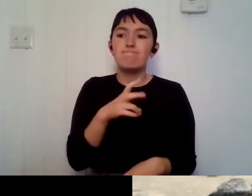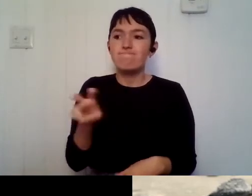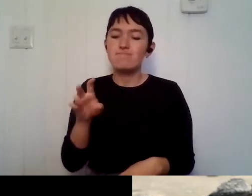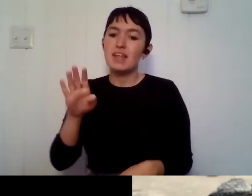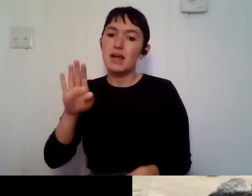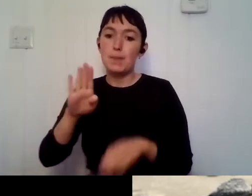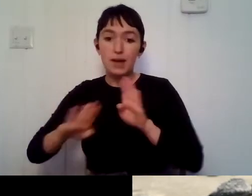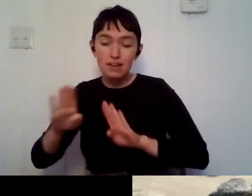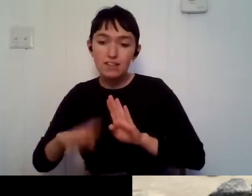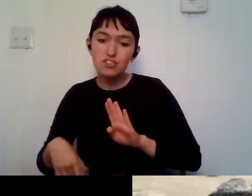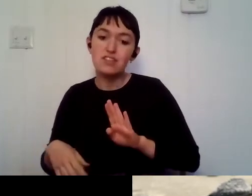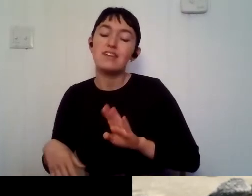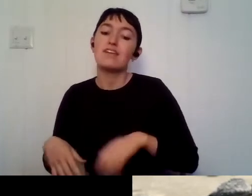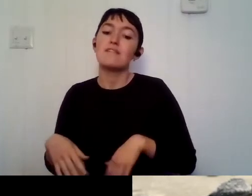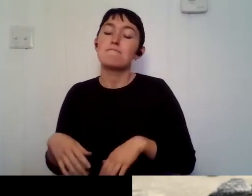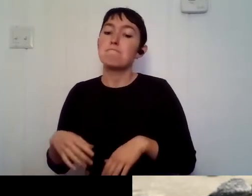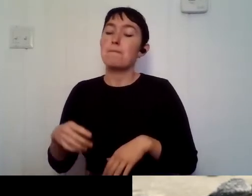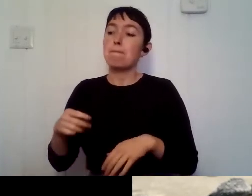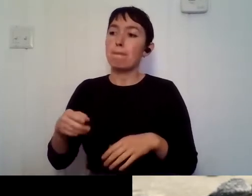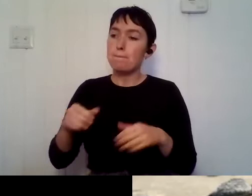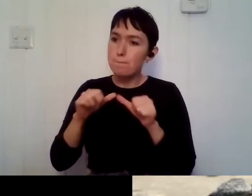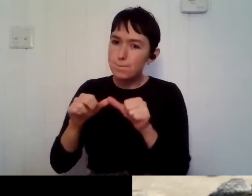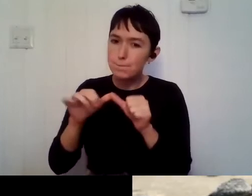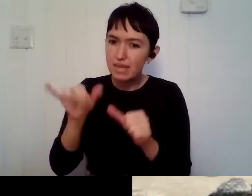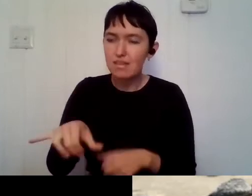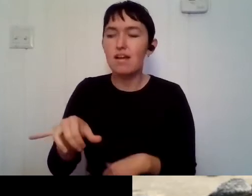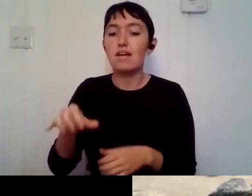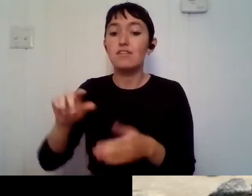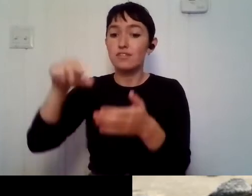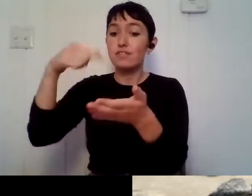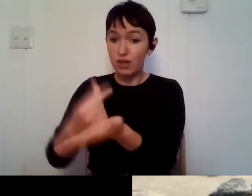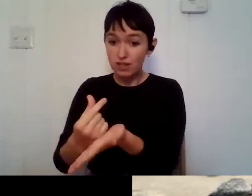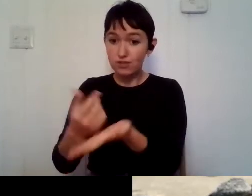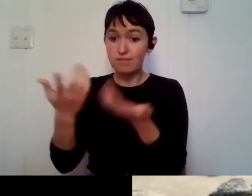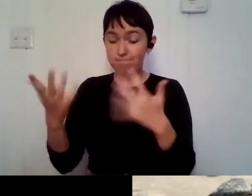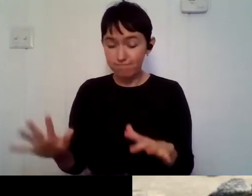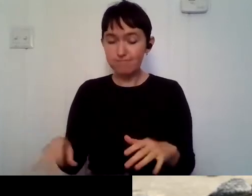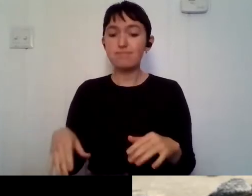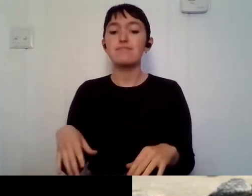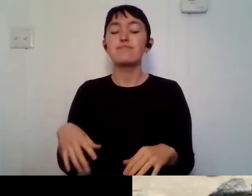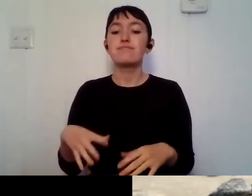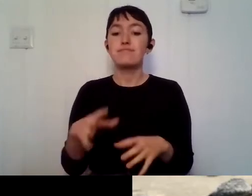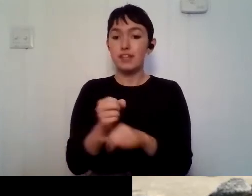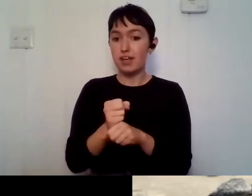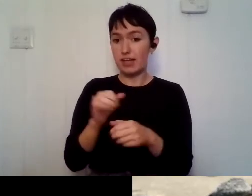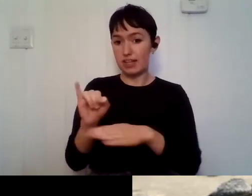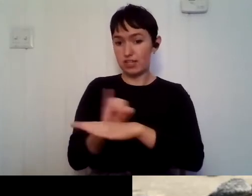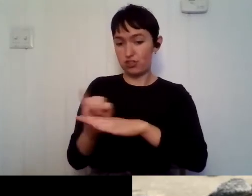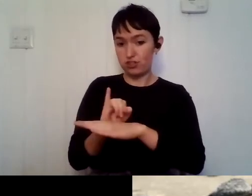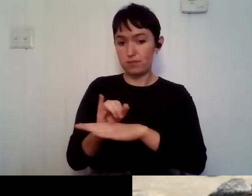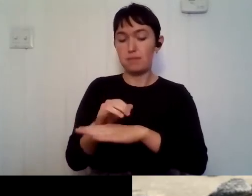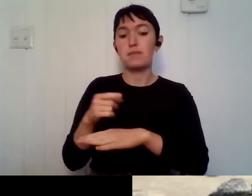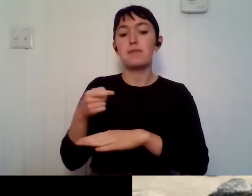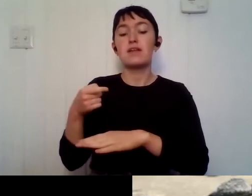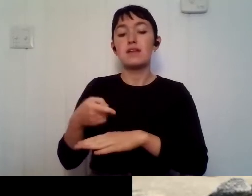education and continue on with that and graduated. And then I got an internship with the student conservation association.